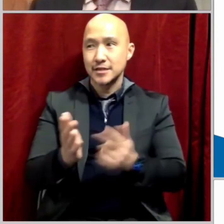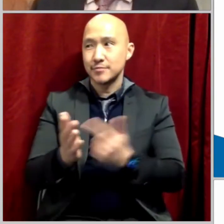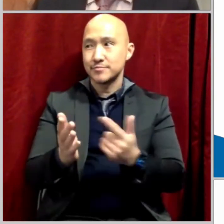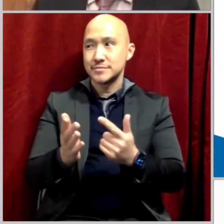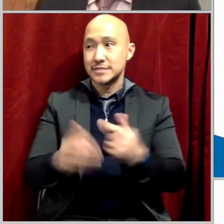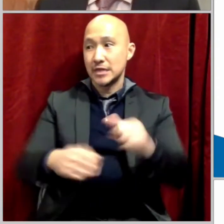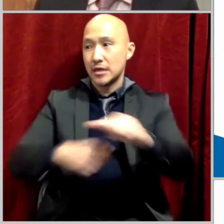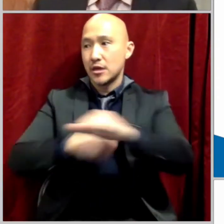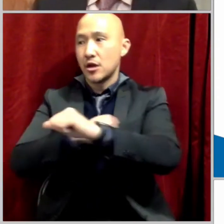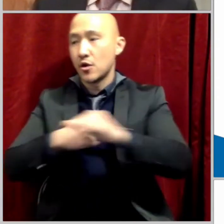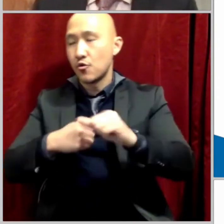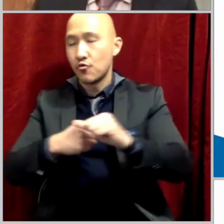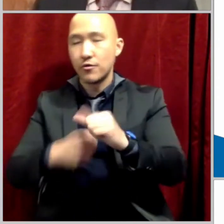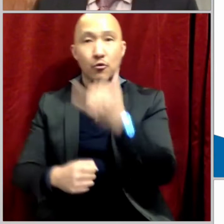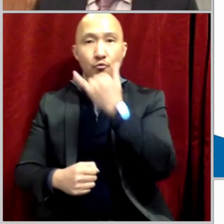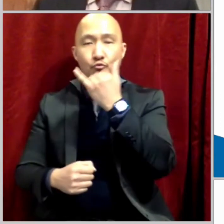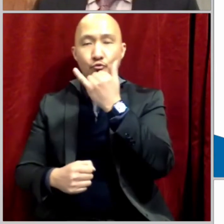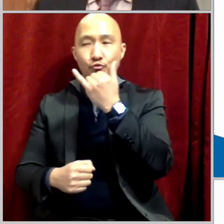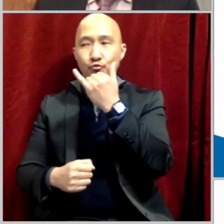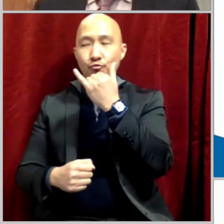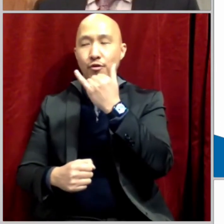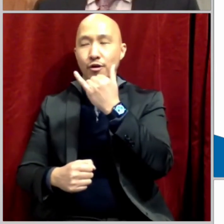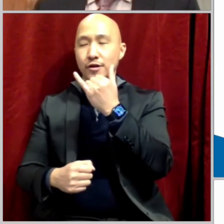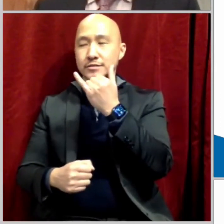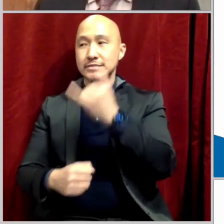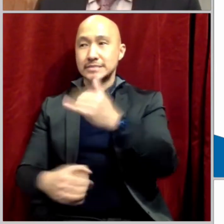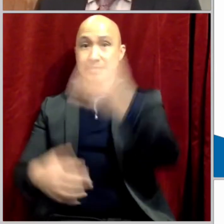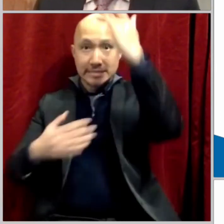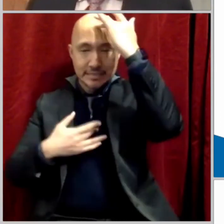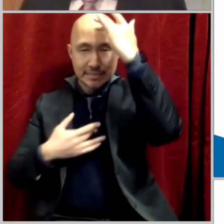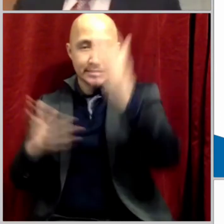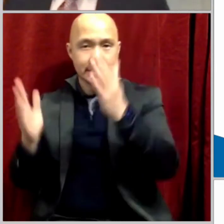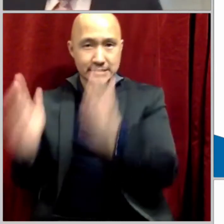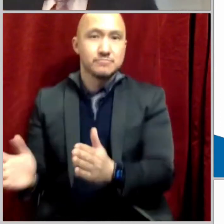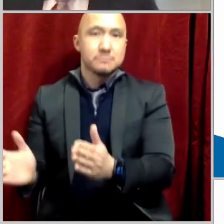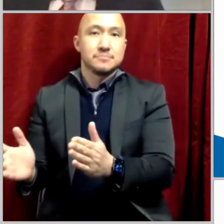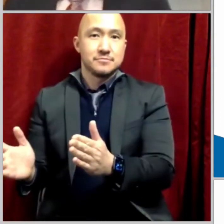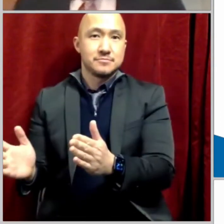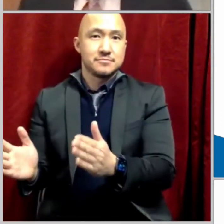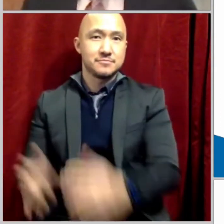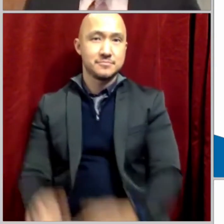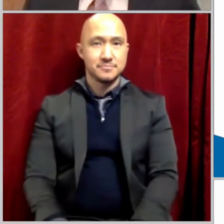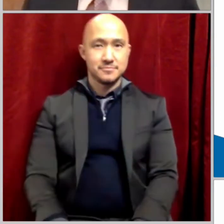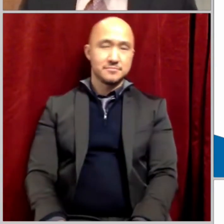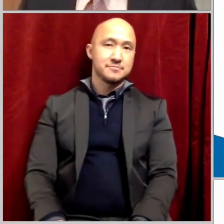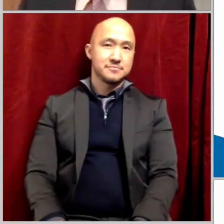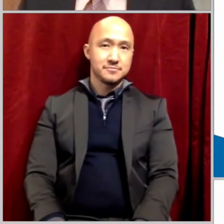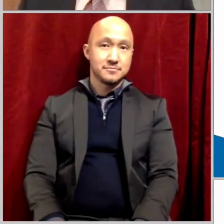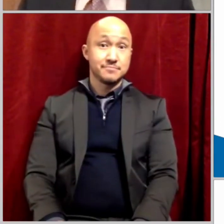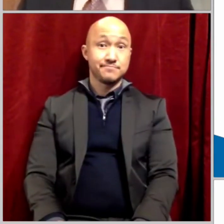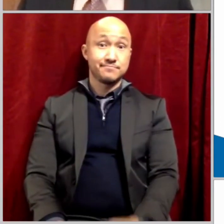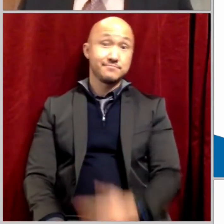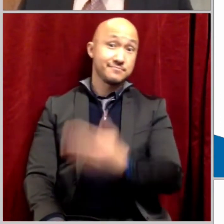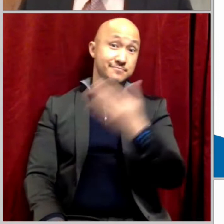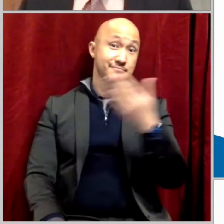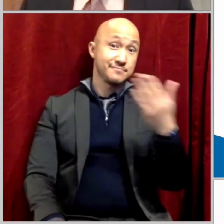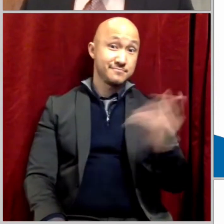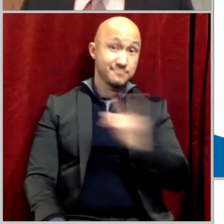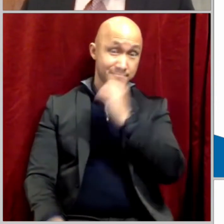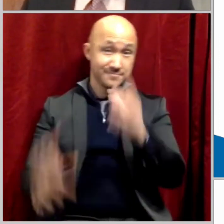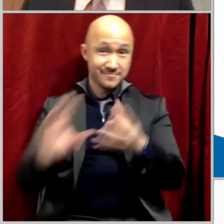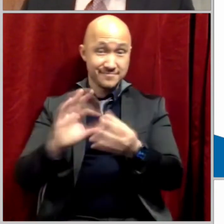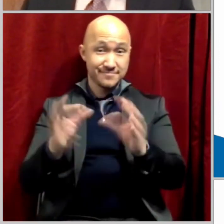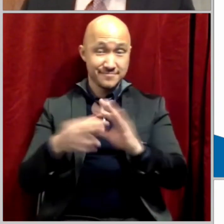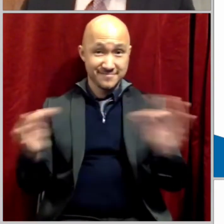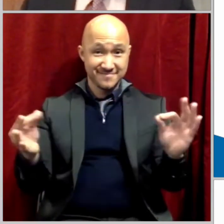There's a famous case where a patient got major heart surgery done. It was